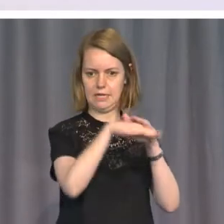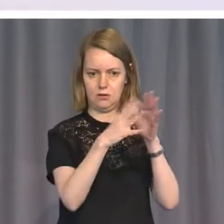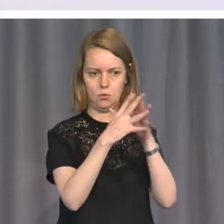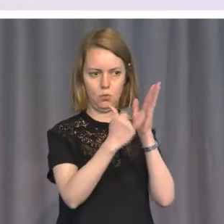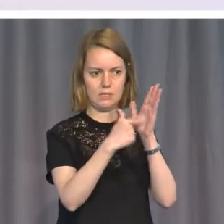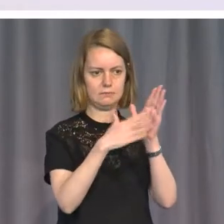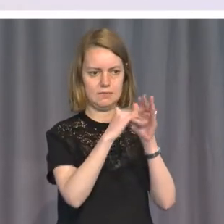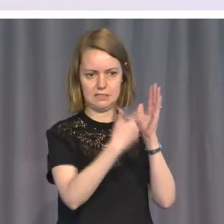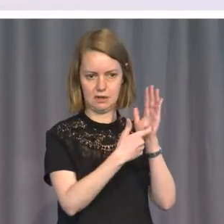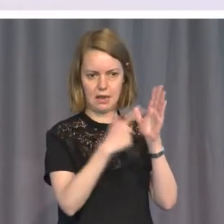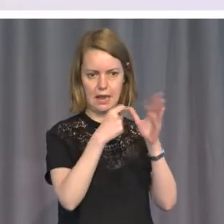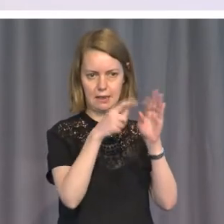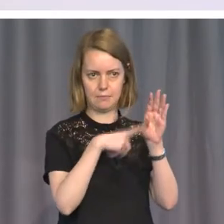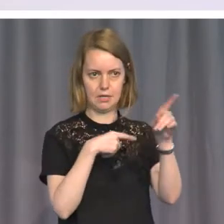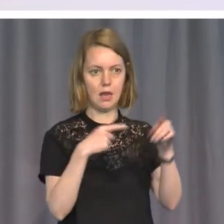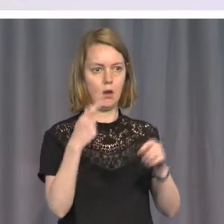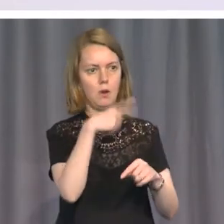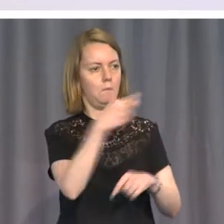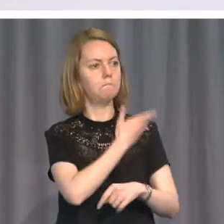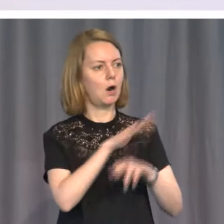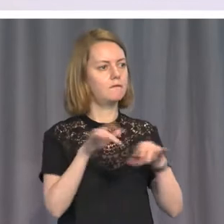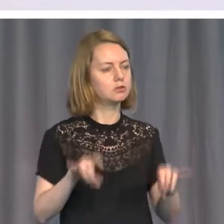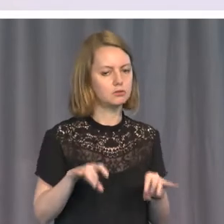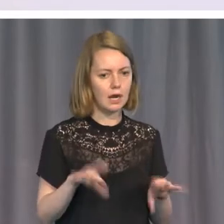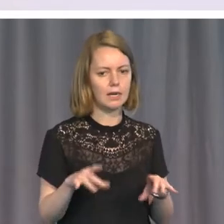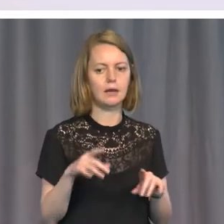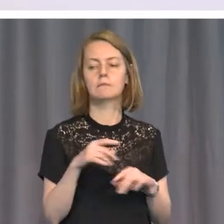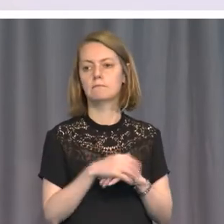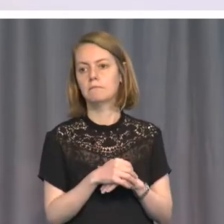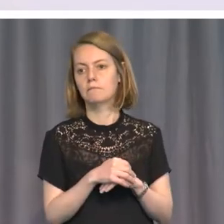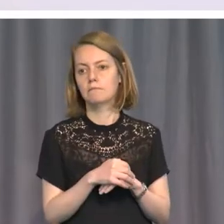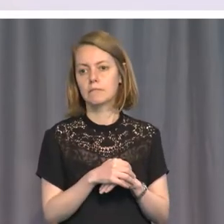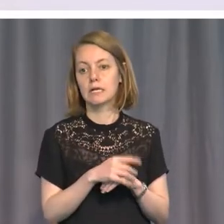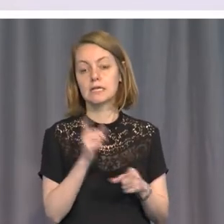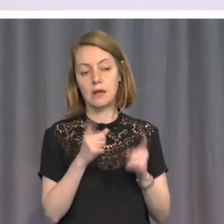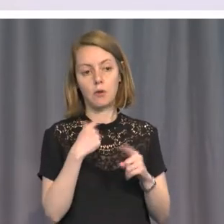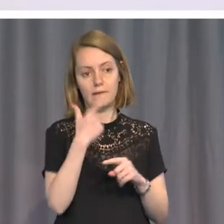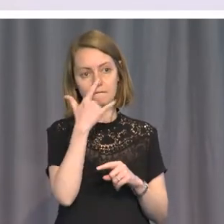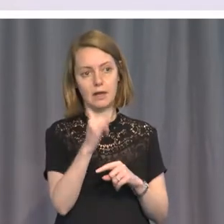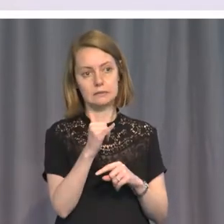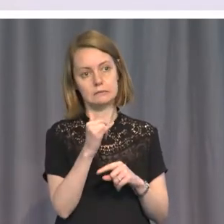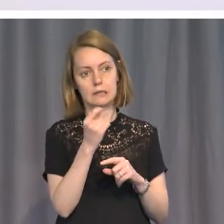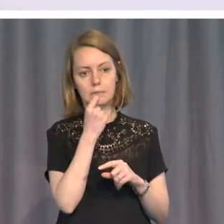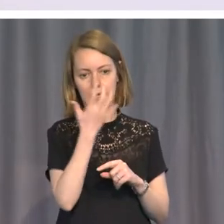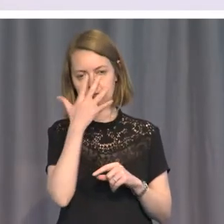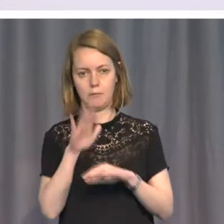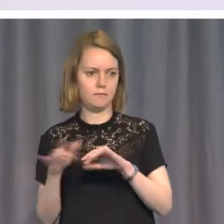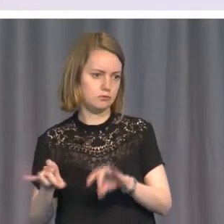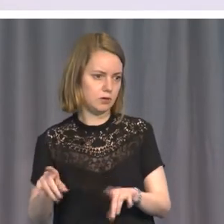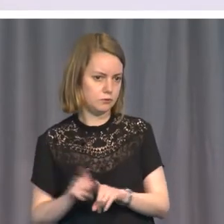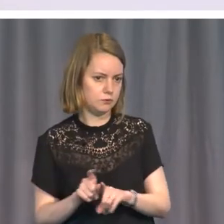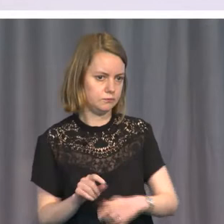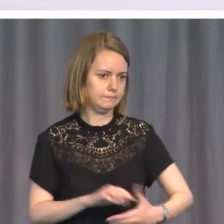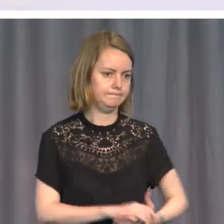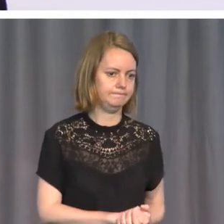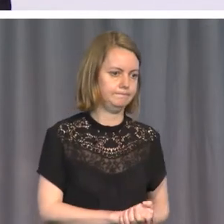and we feel pride. We also sometimes, unfortunately, feel shame. It's a